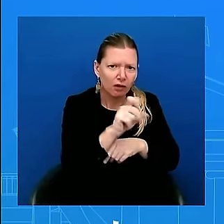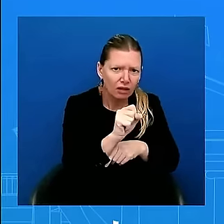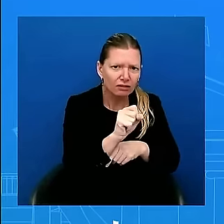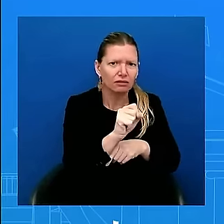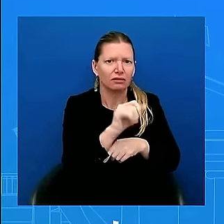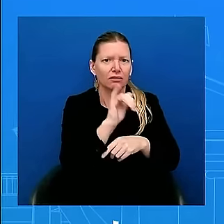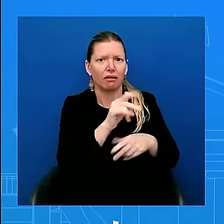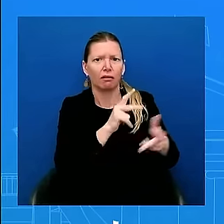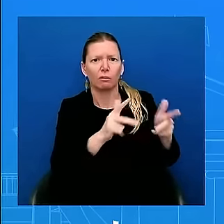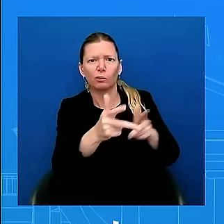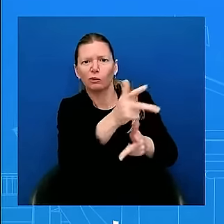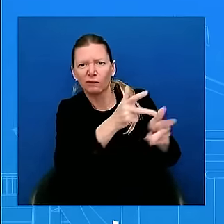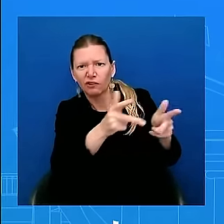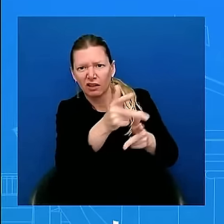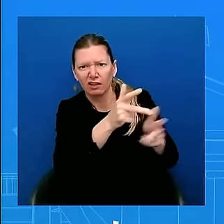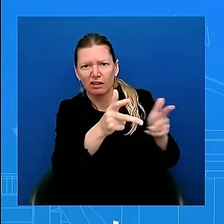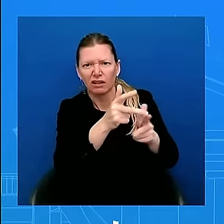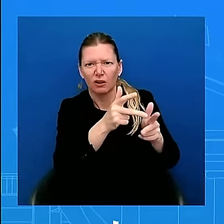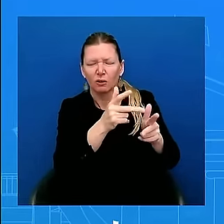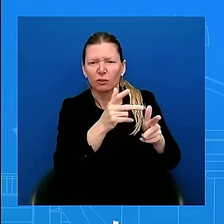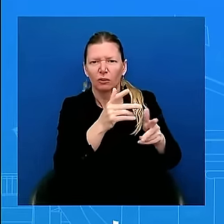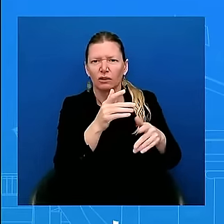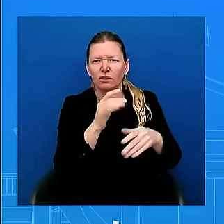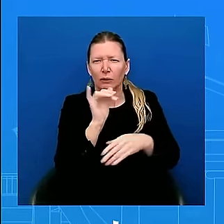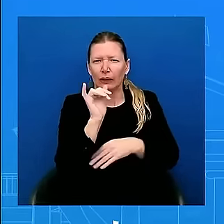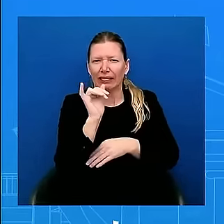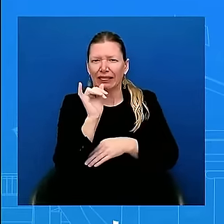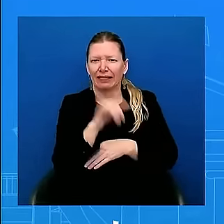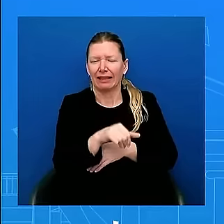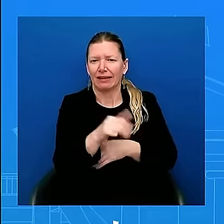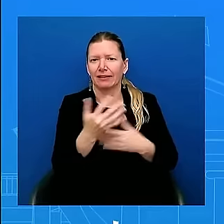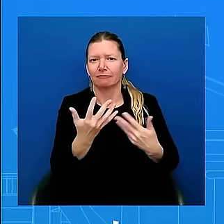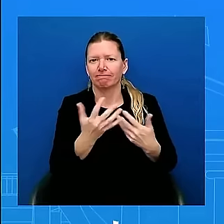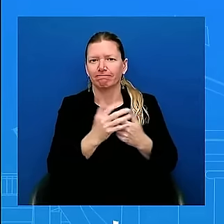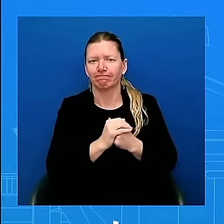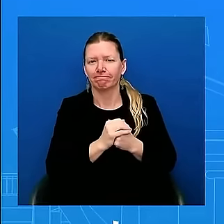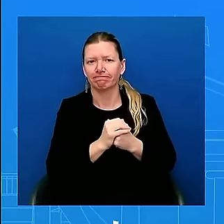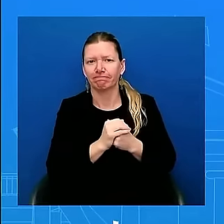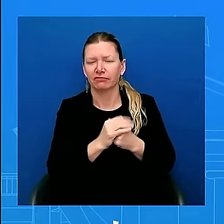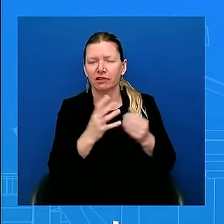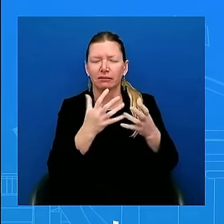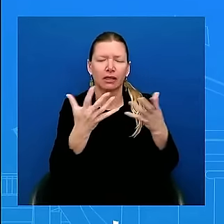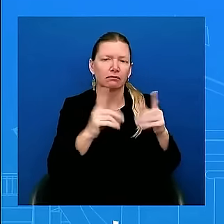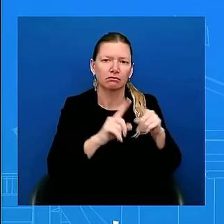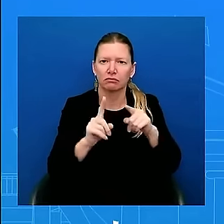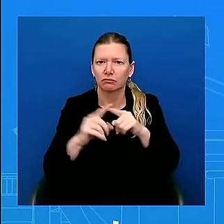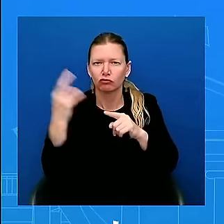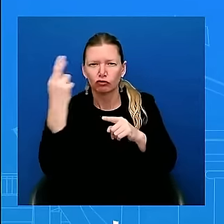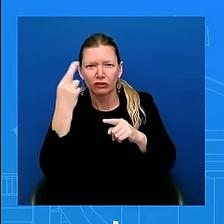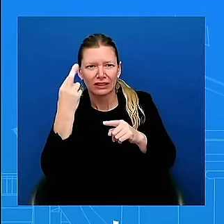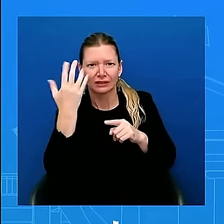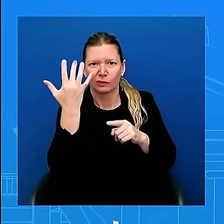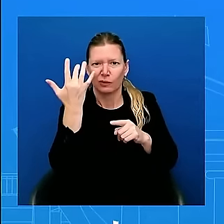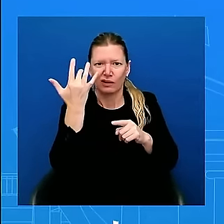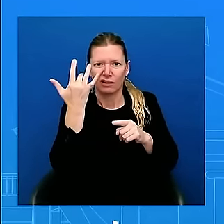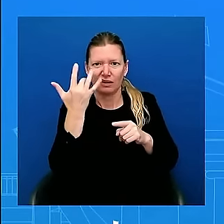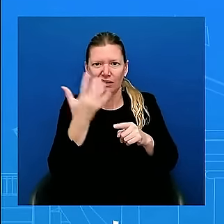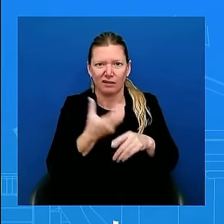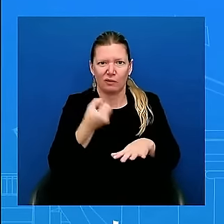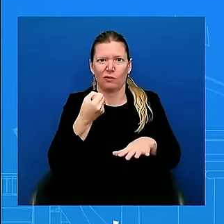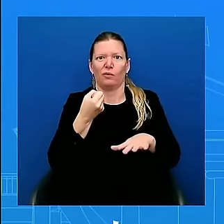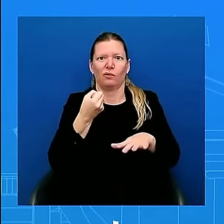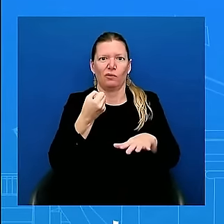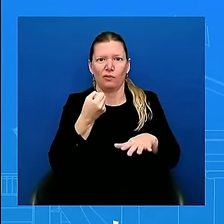it's not one or the other. There's a lot of reasons why it's not moving around. And some of that is, of course, the military activity of the Israelis